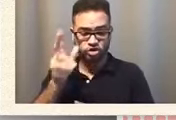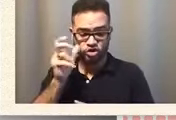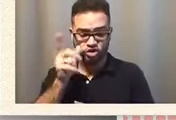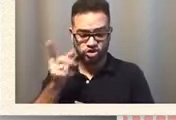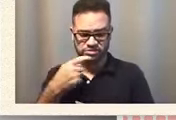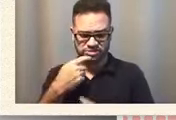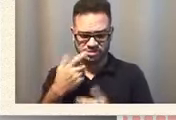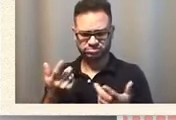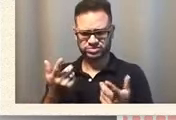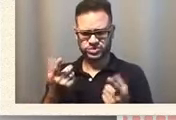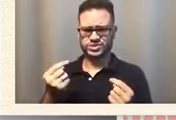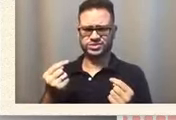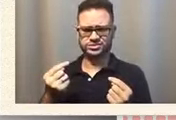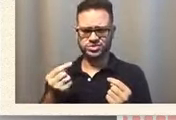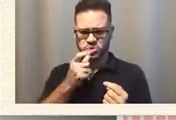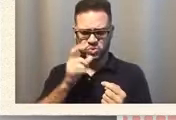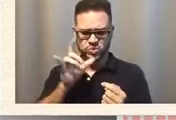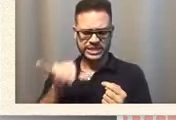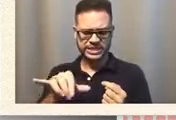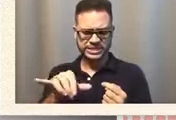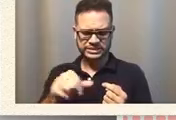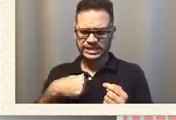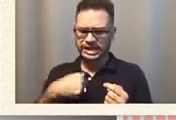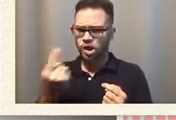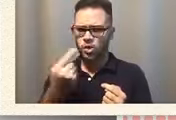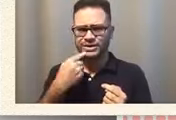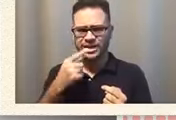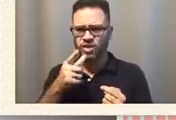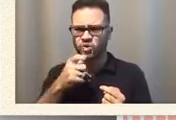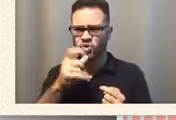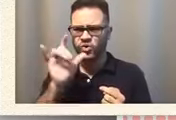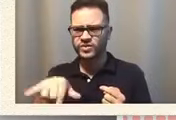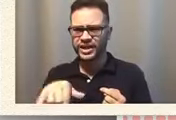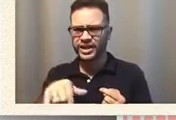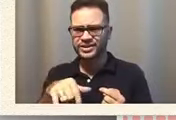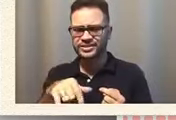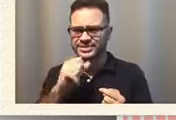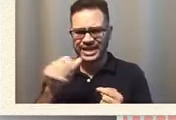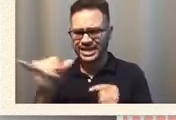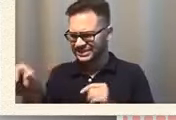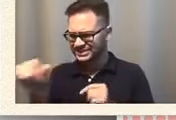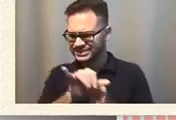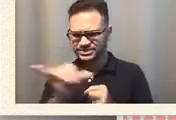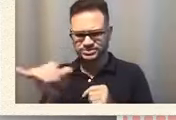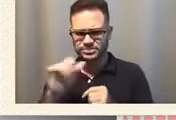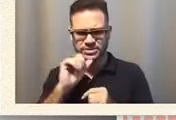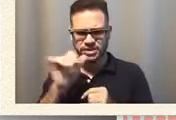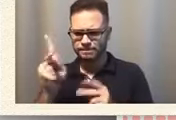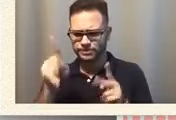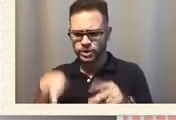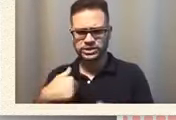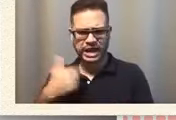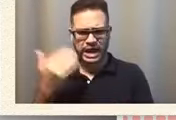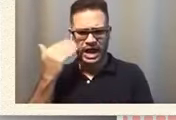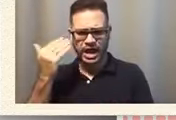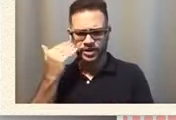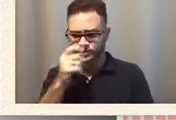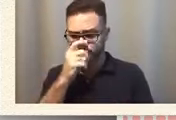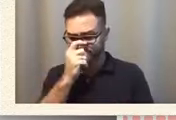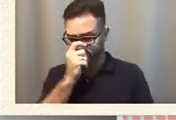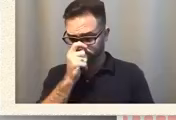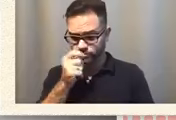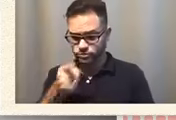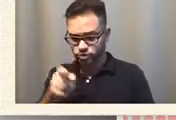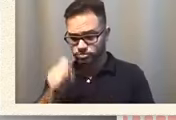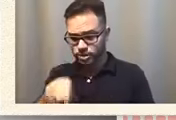is this kid i always say who is this kid you're not the same this is not the person i know and you better have your facts when you're going